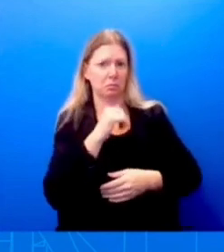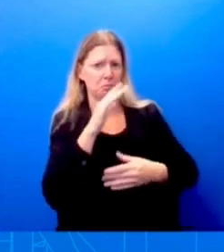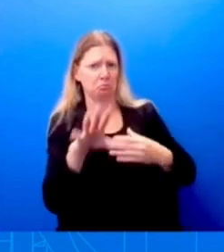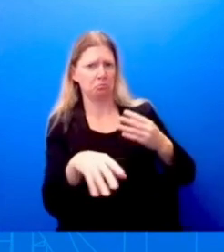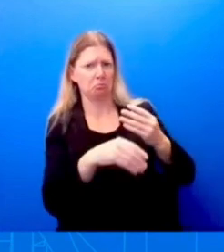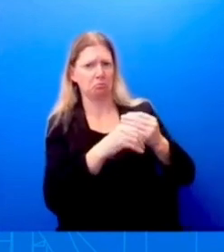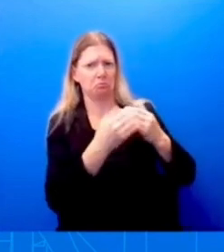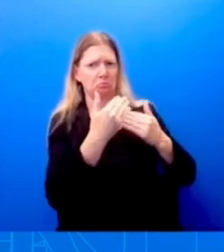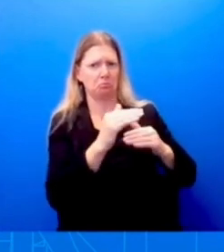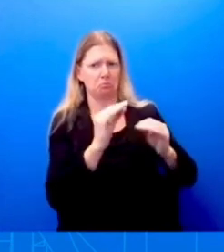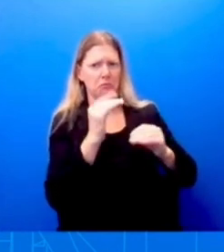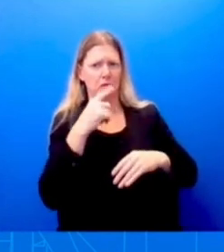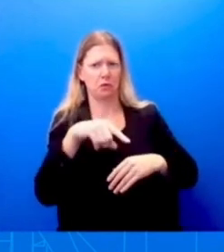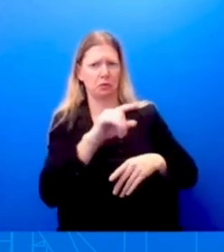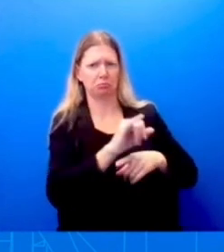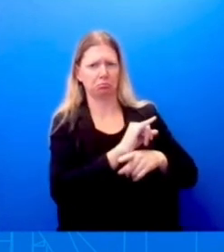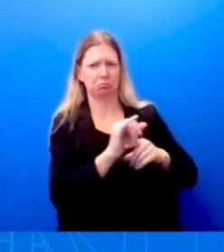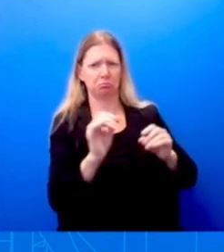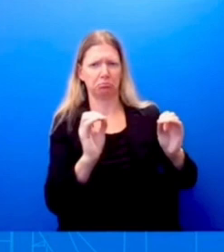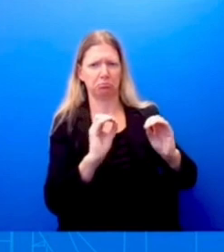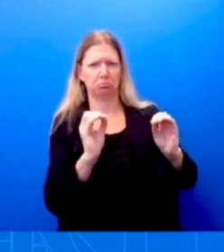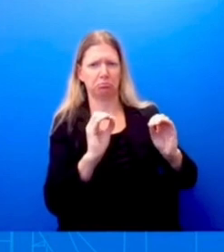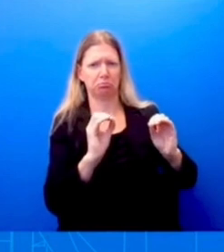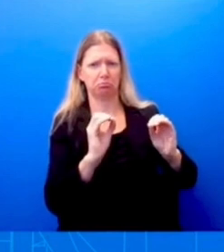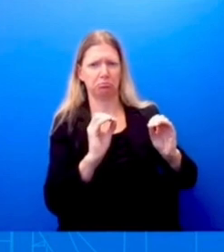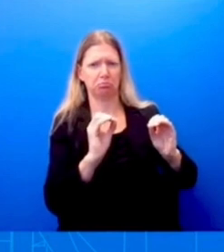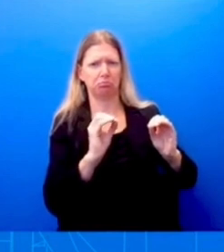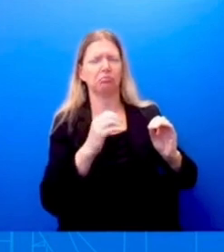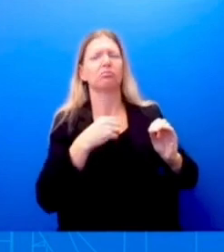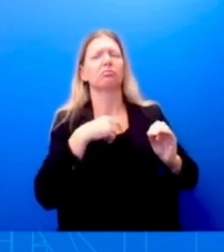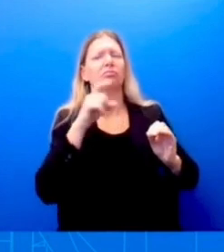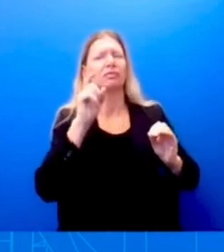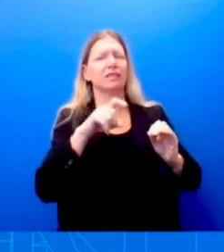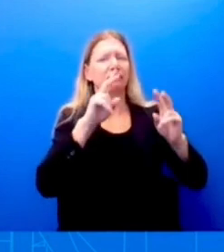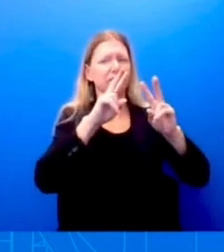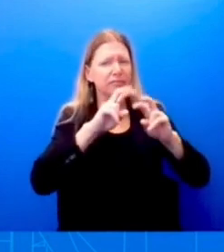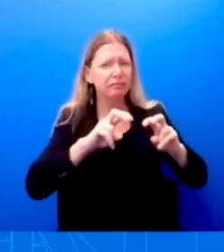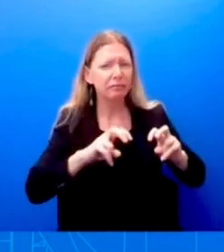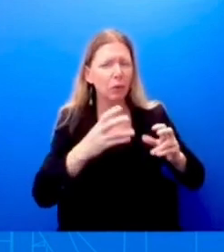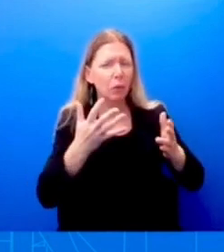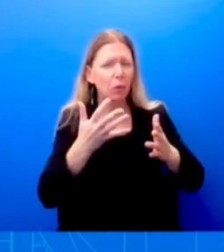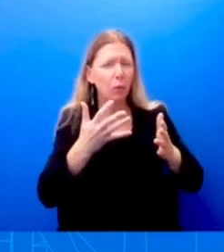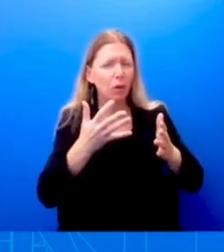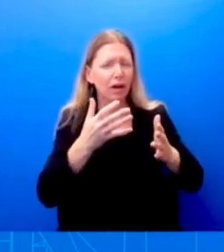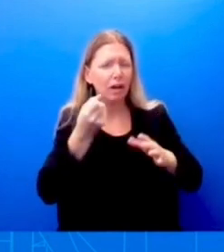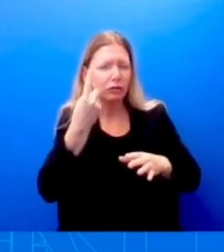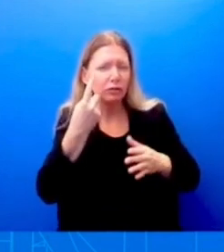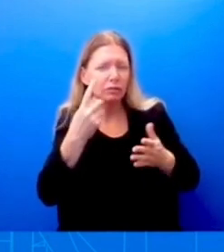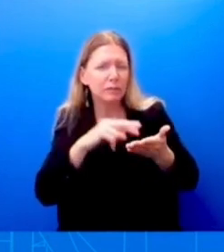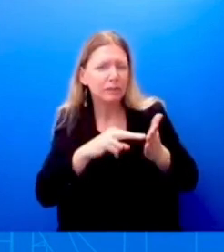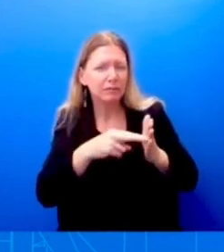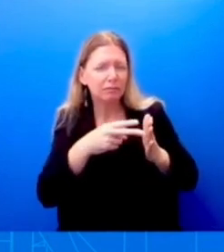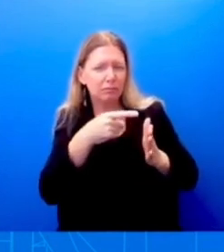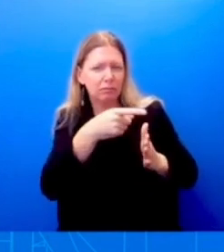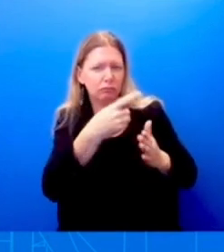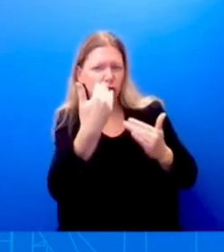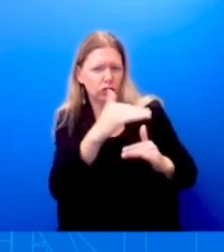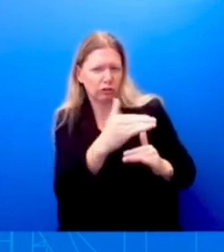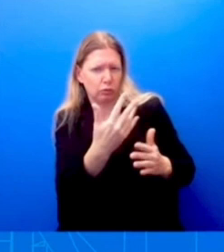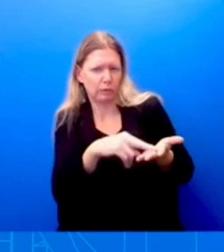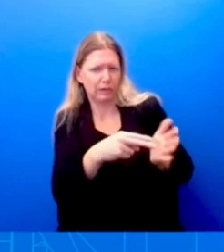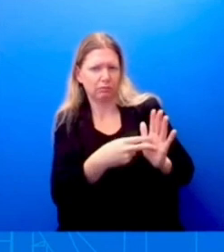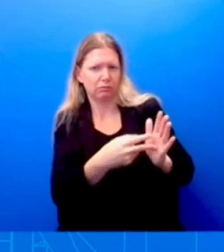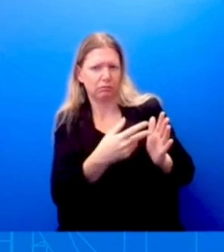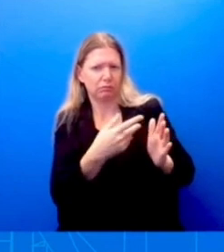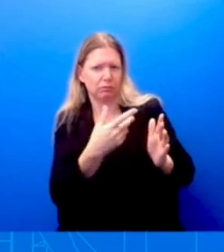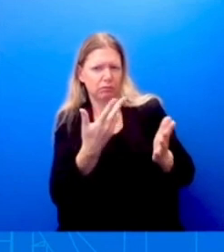on what the, what, uh, what you relay out those restrictions were and what was, uh, provided, uh, on the Gulf of Mexico. So I want to get